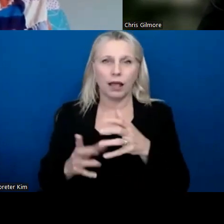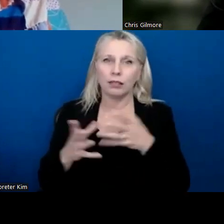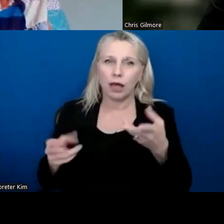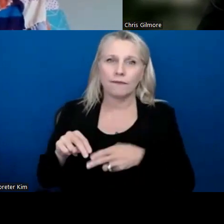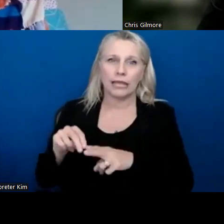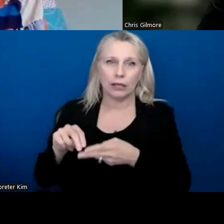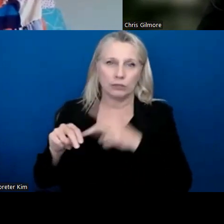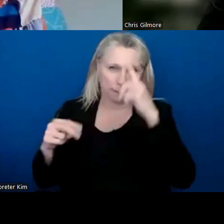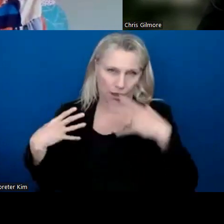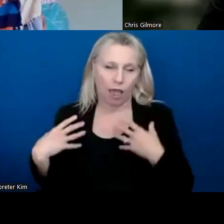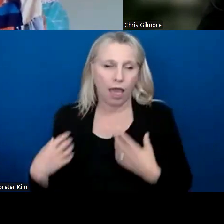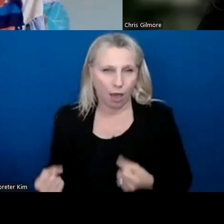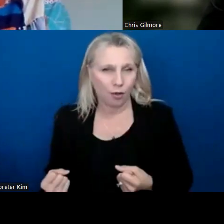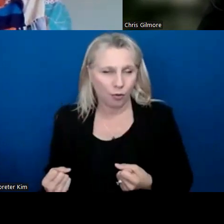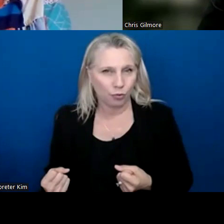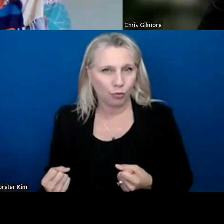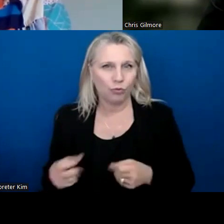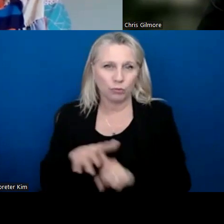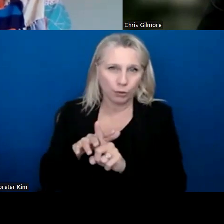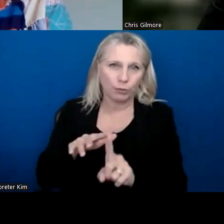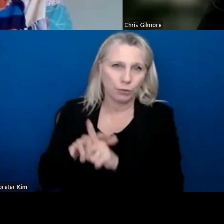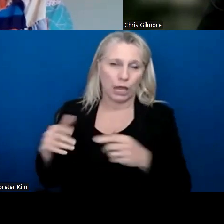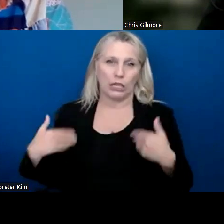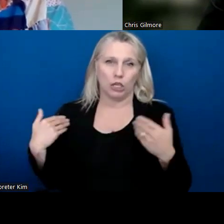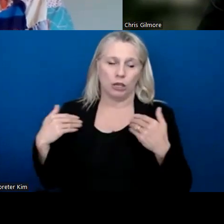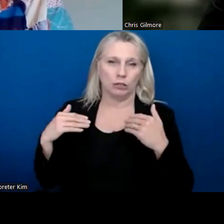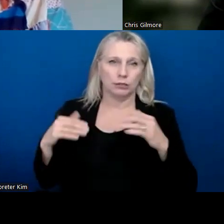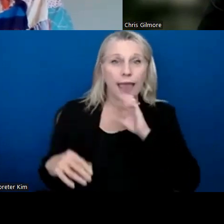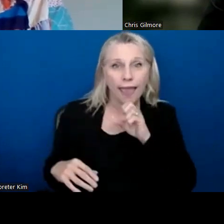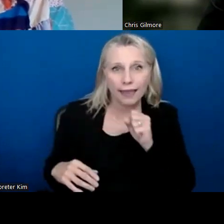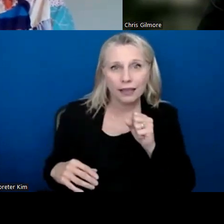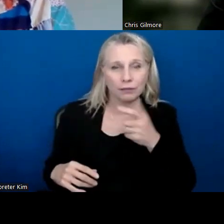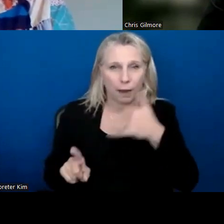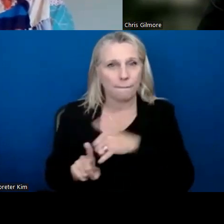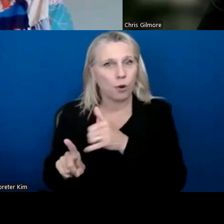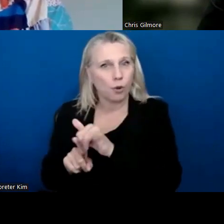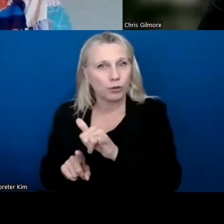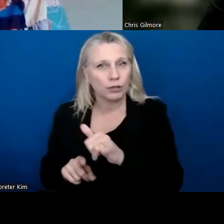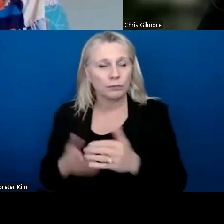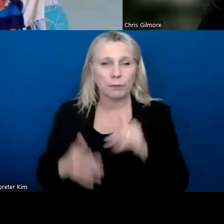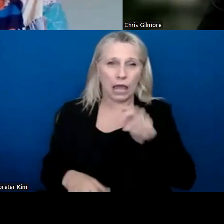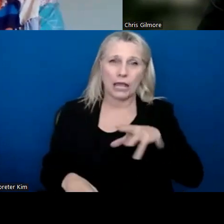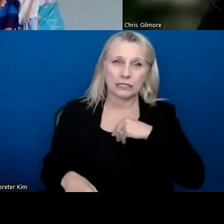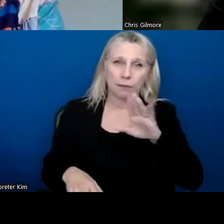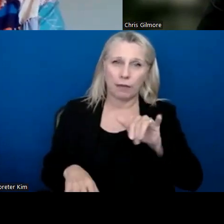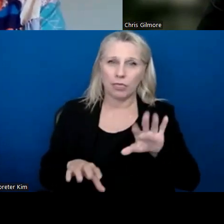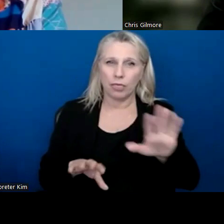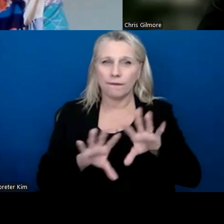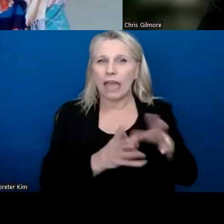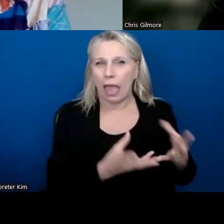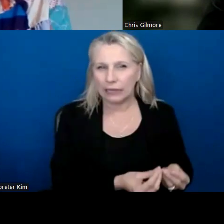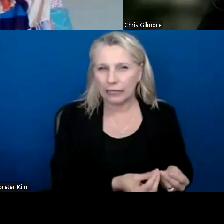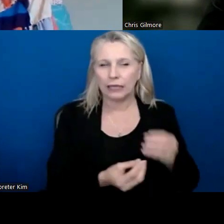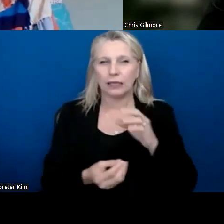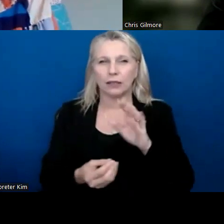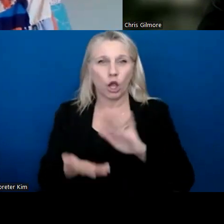increased mental health conditions appearing at younger ages due to, to bullying and maybe not being accepted by their family or their community and